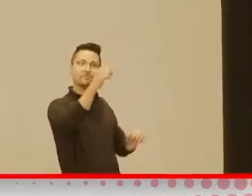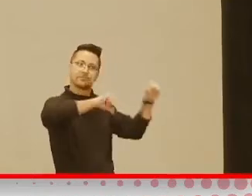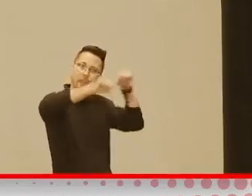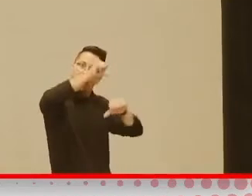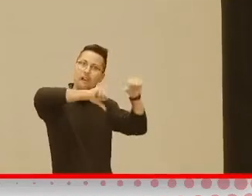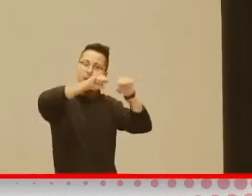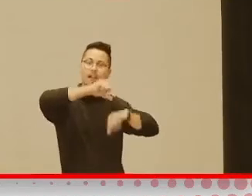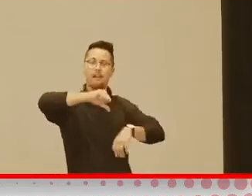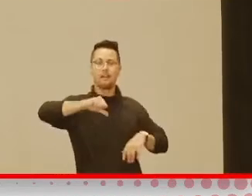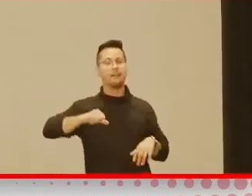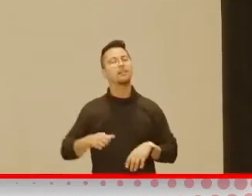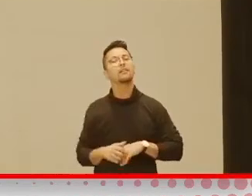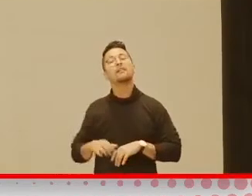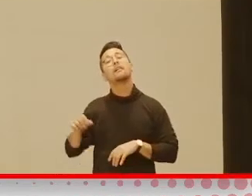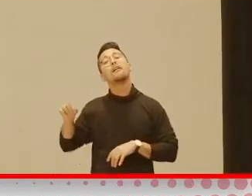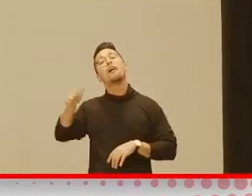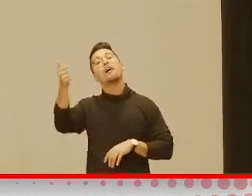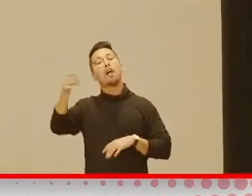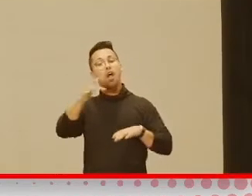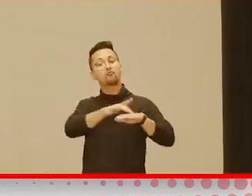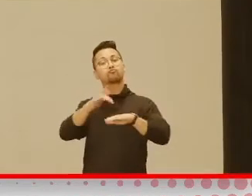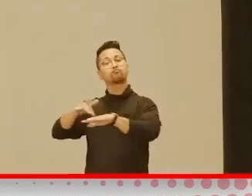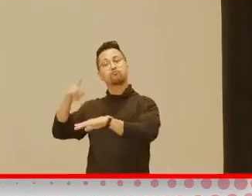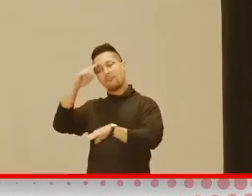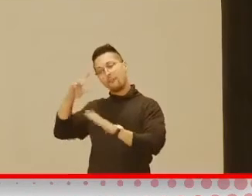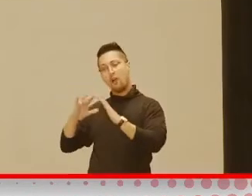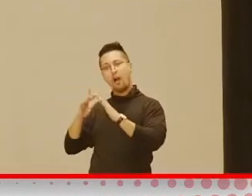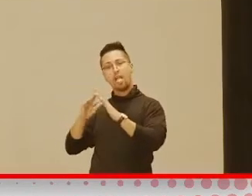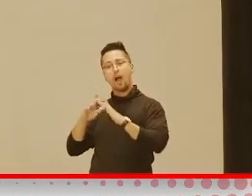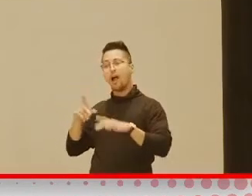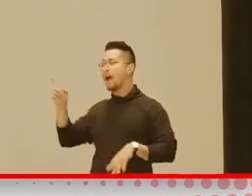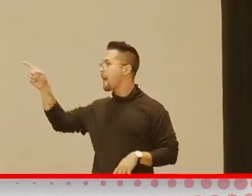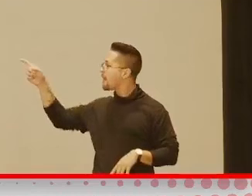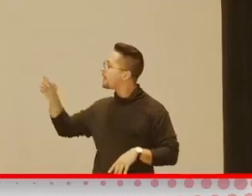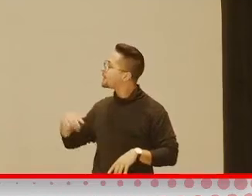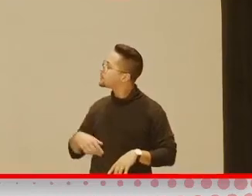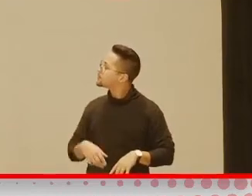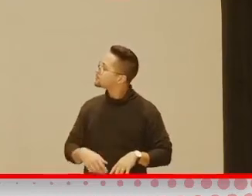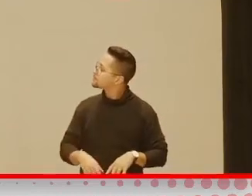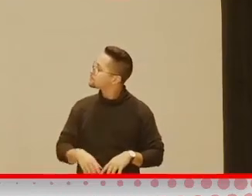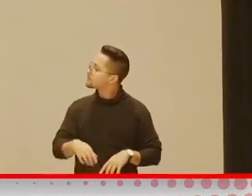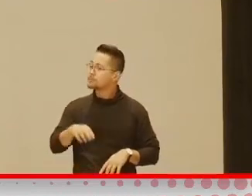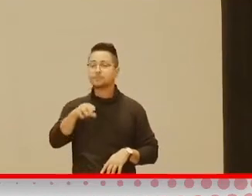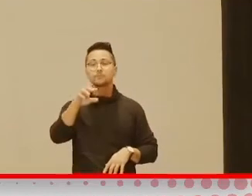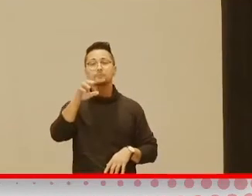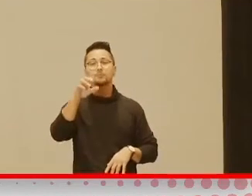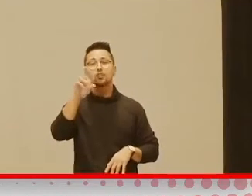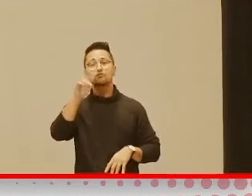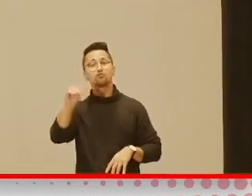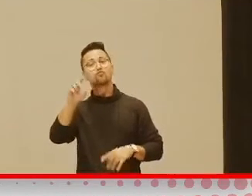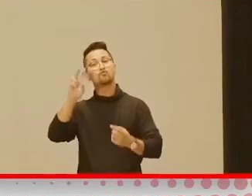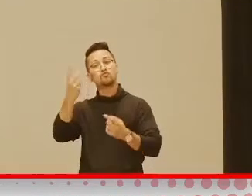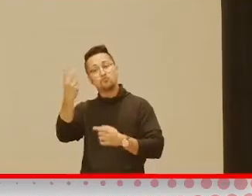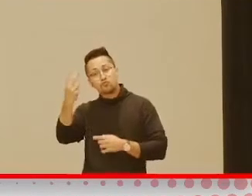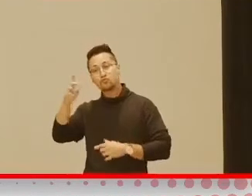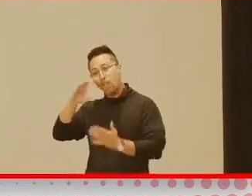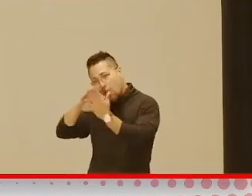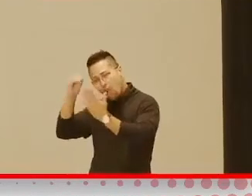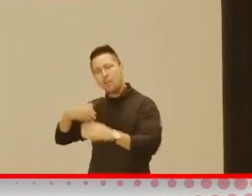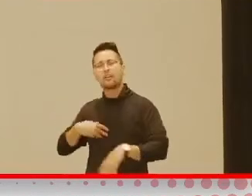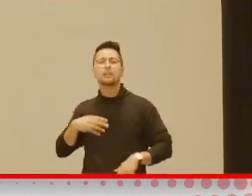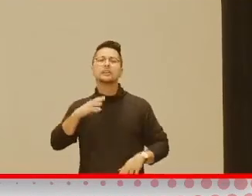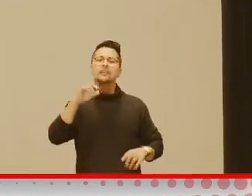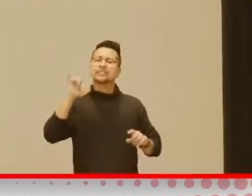Another resource for online, do to learn. When you're looking at communication, social skills,